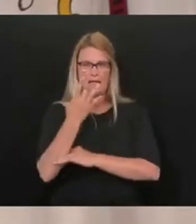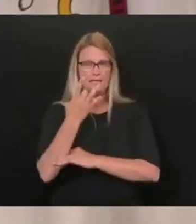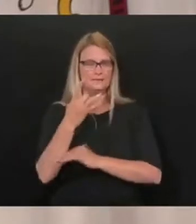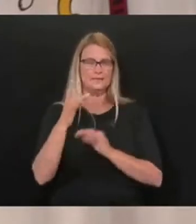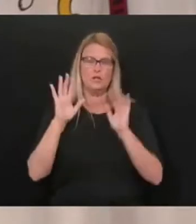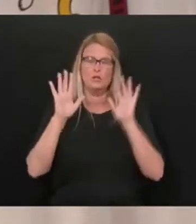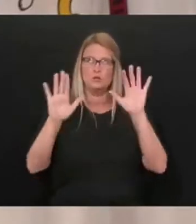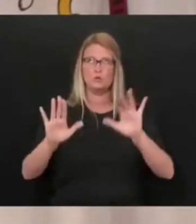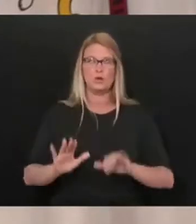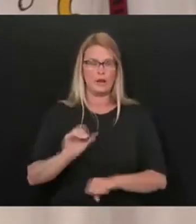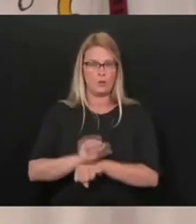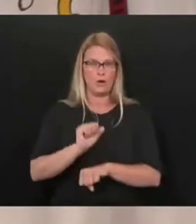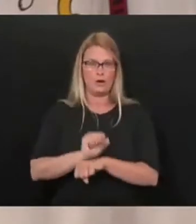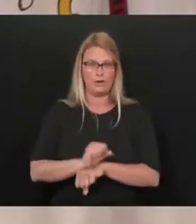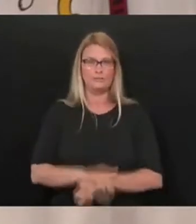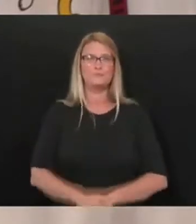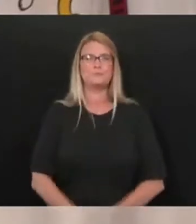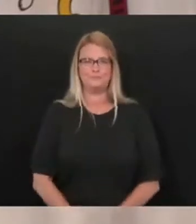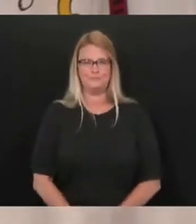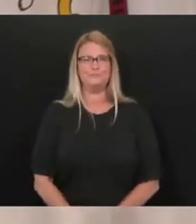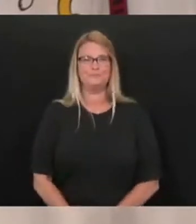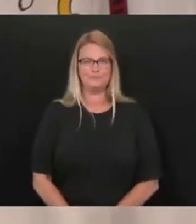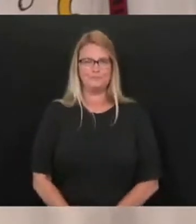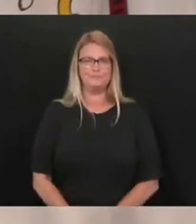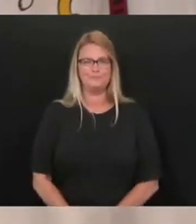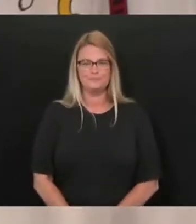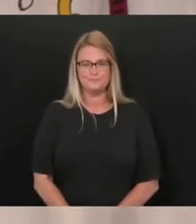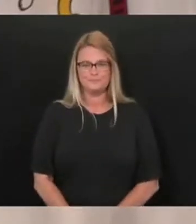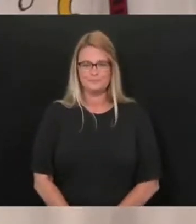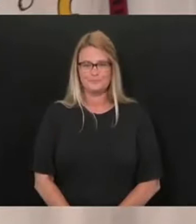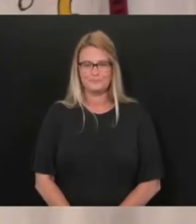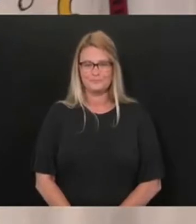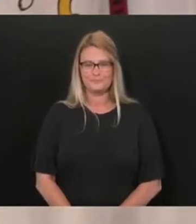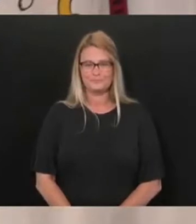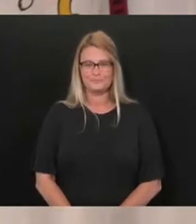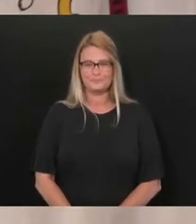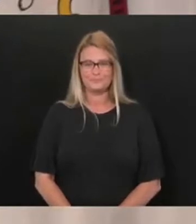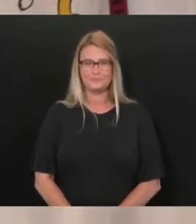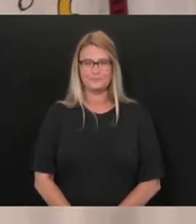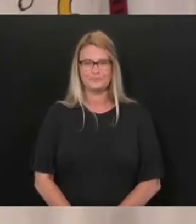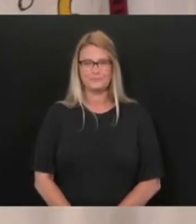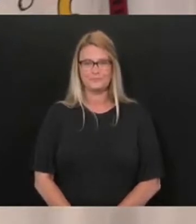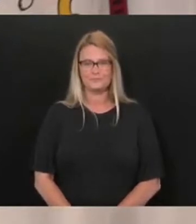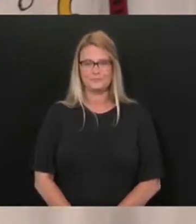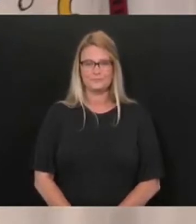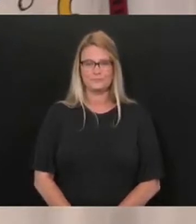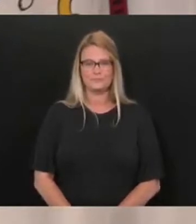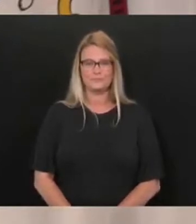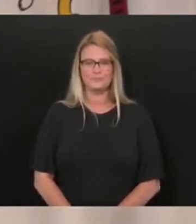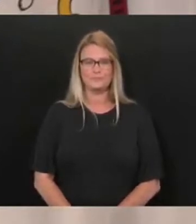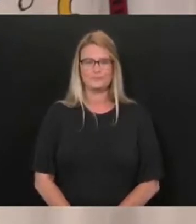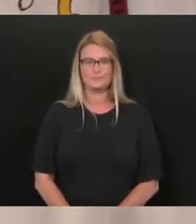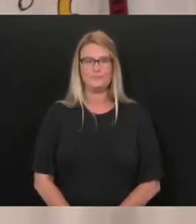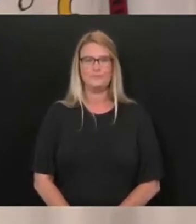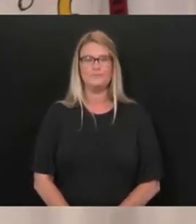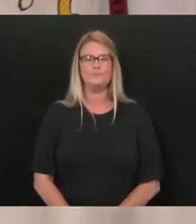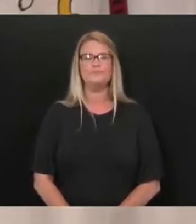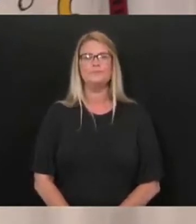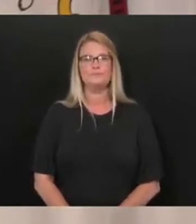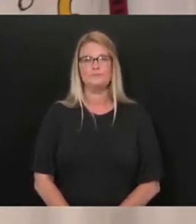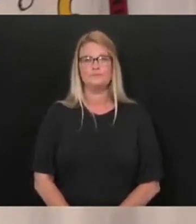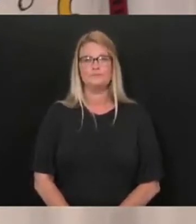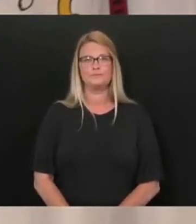Good job. And let me see. Okay. If I could jump back here real quick. know,